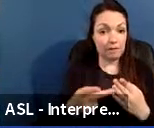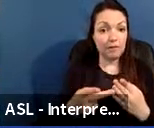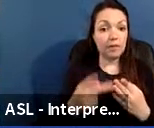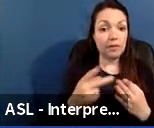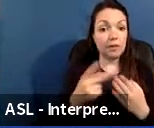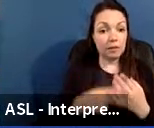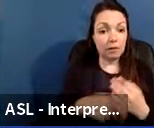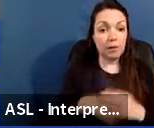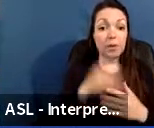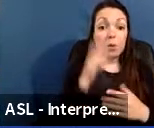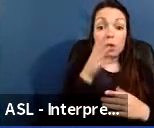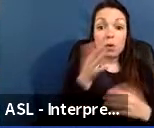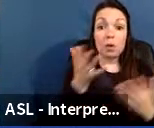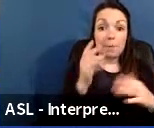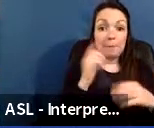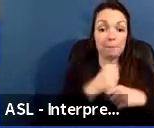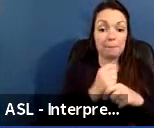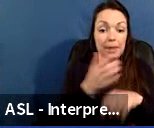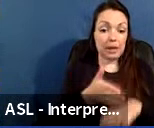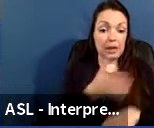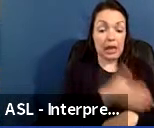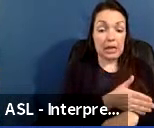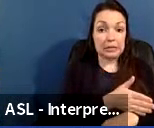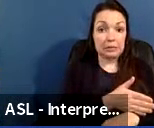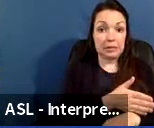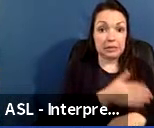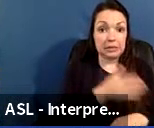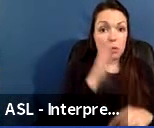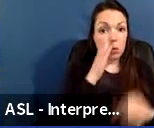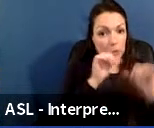this process and will continue to do so in FY22.